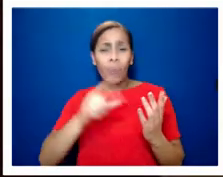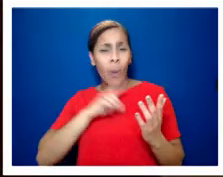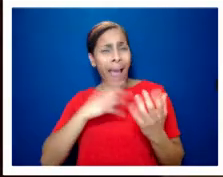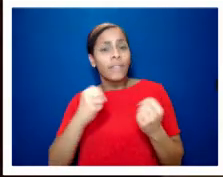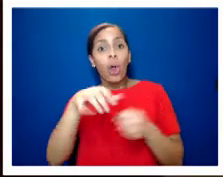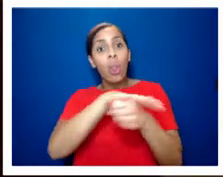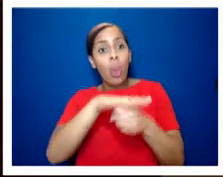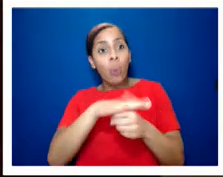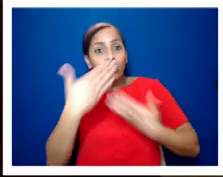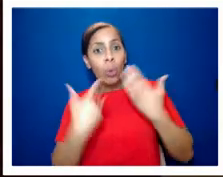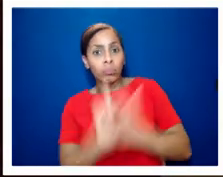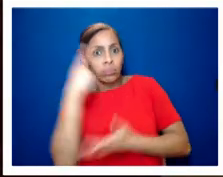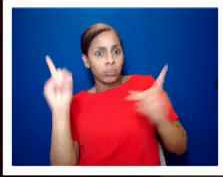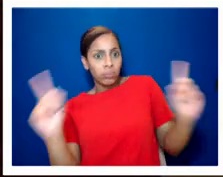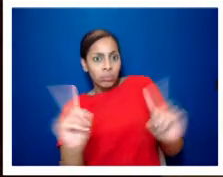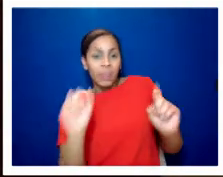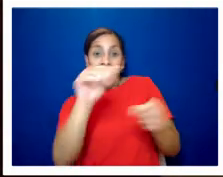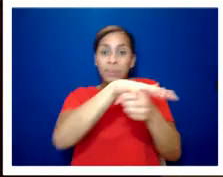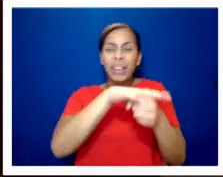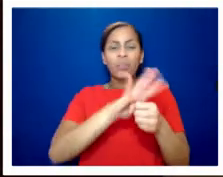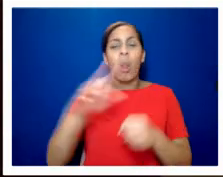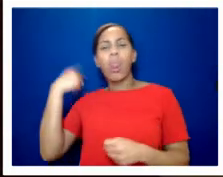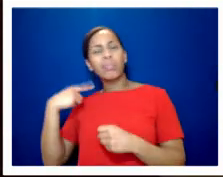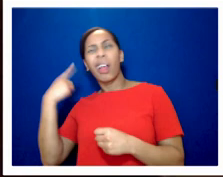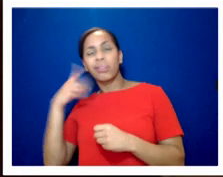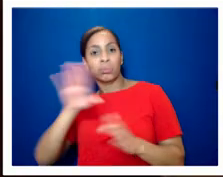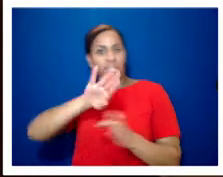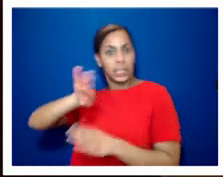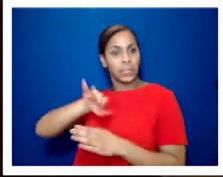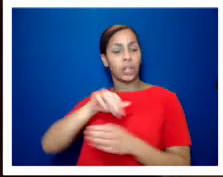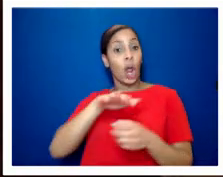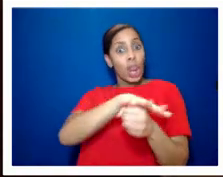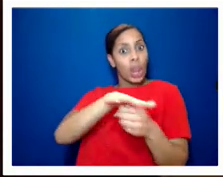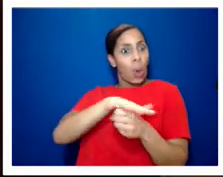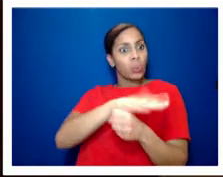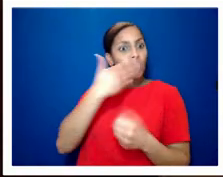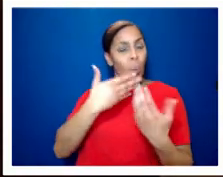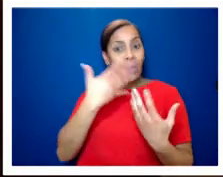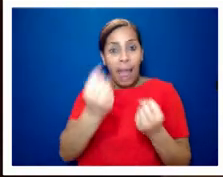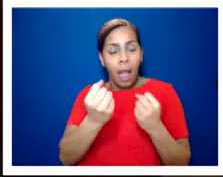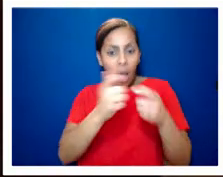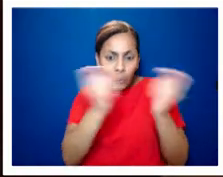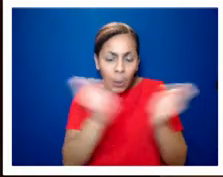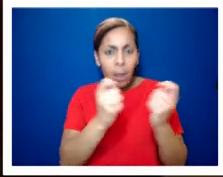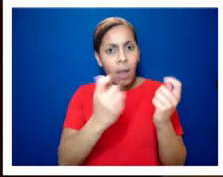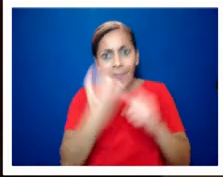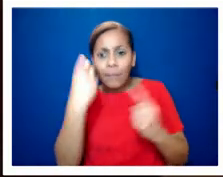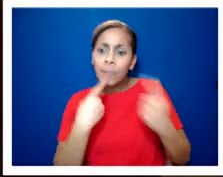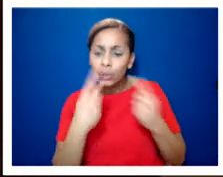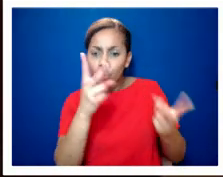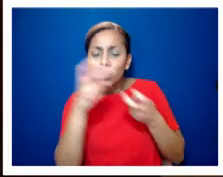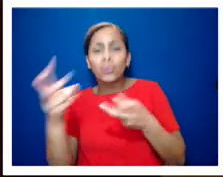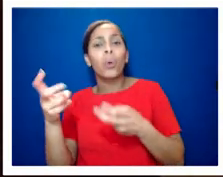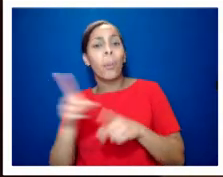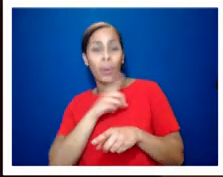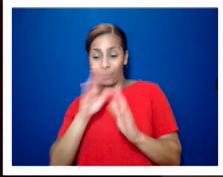um things that happened in you know places that weren't london and and i thought you know i wanted to include as many perspectives and voices that